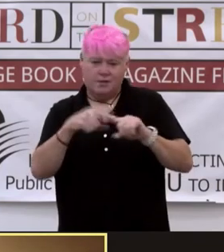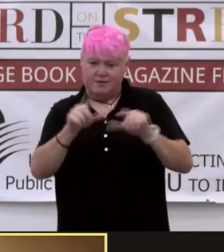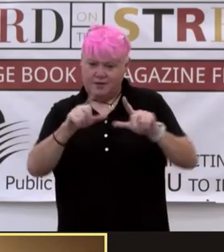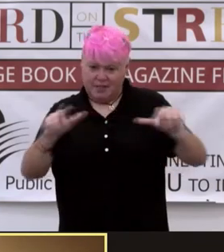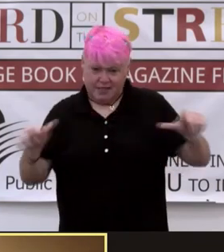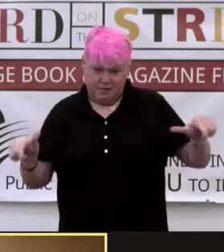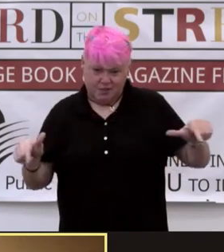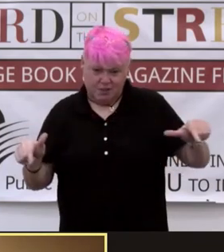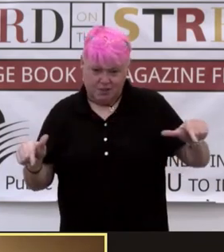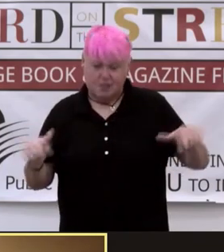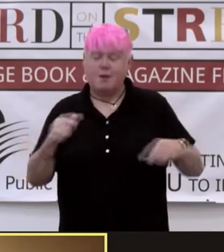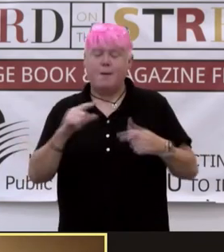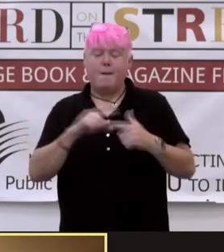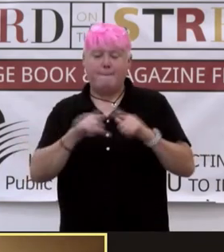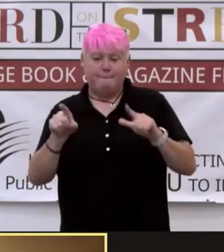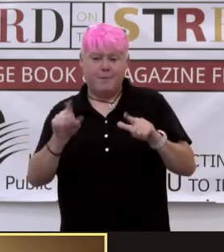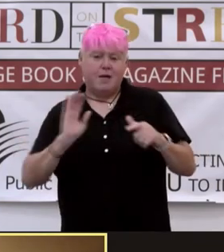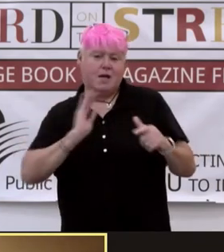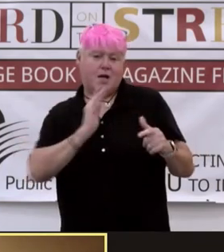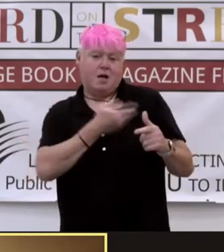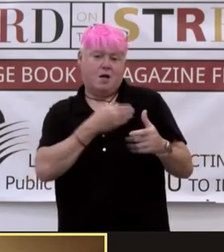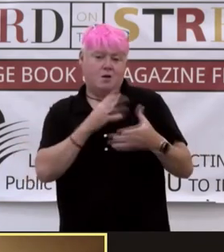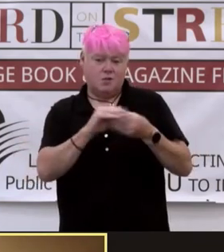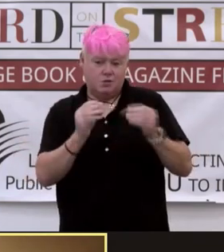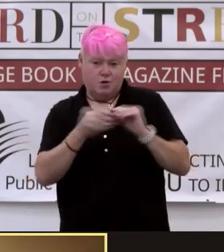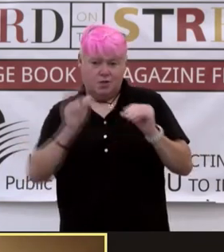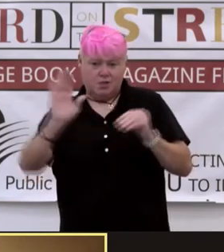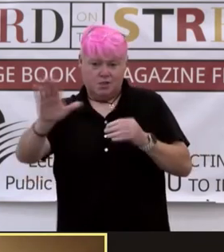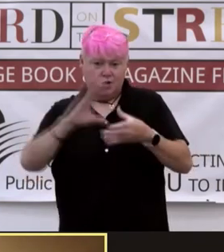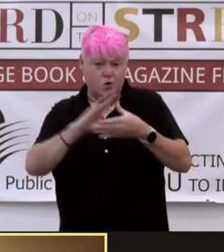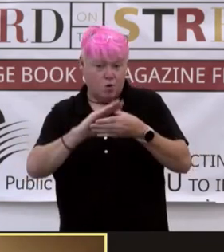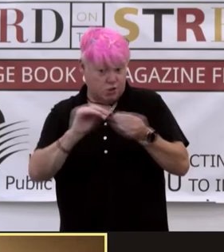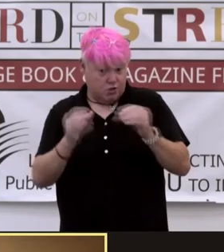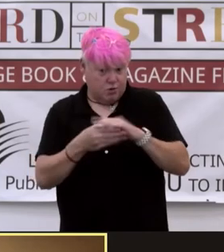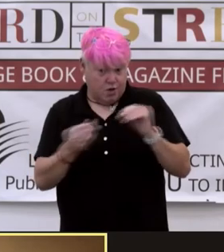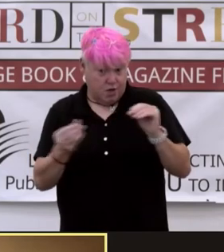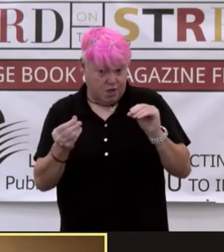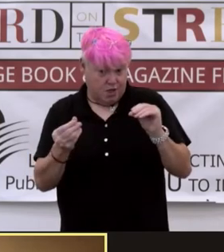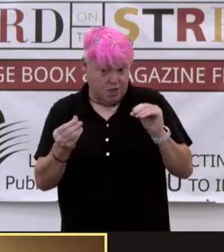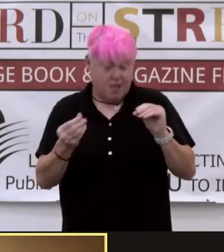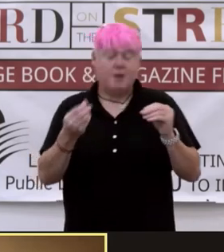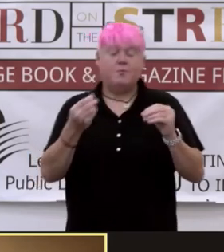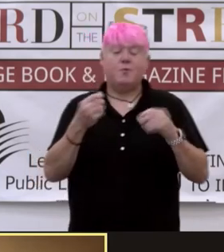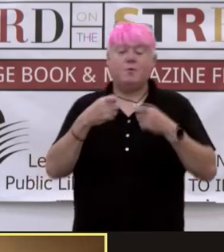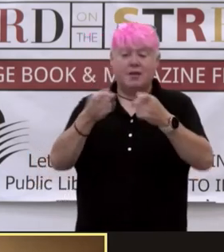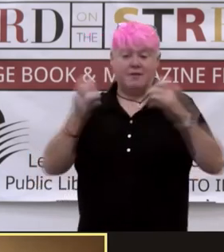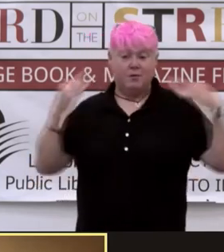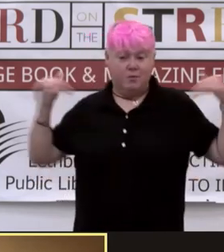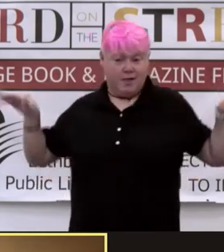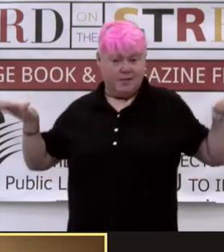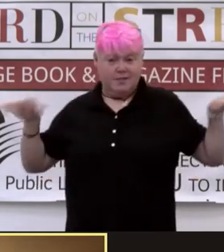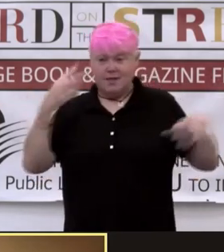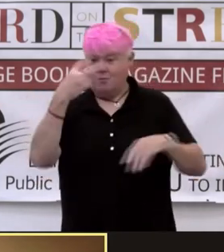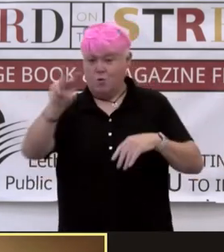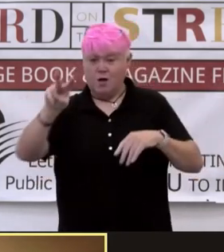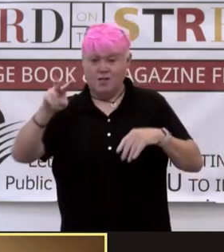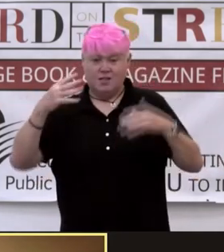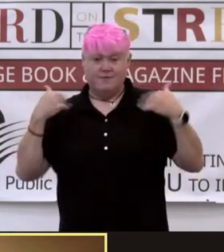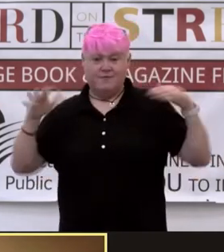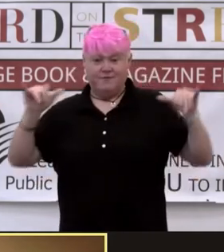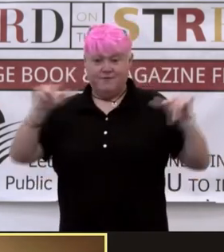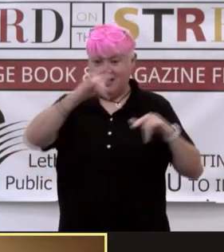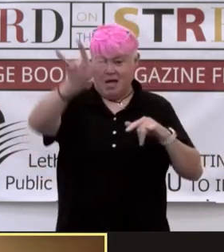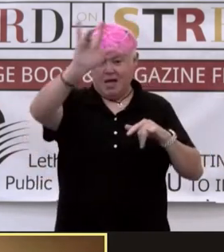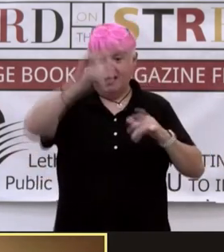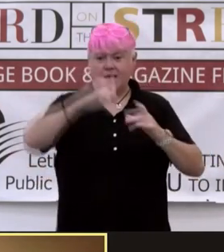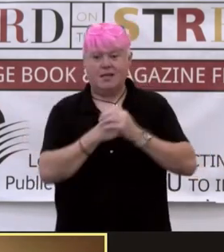is our story. We will give it shape, allow it reason, fashion it wings, and watch it fly. Now, are you ready?